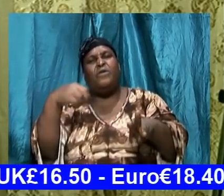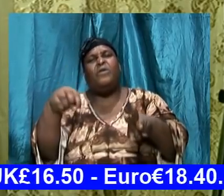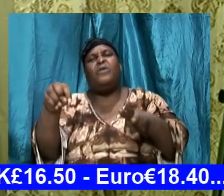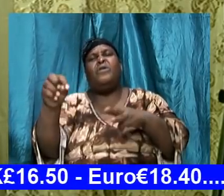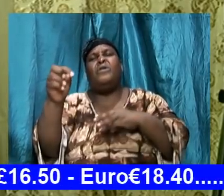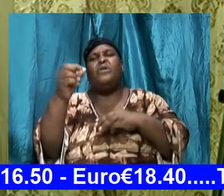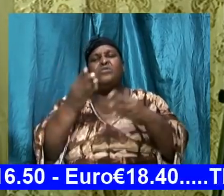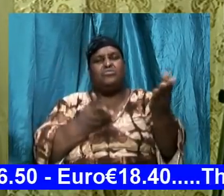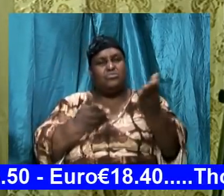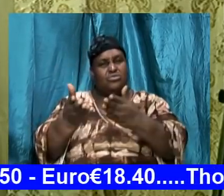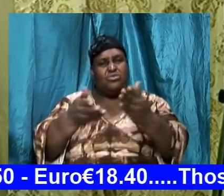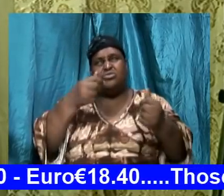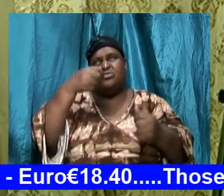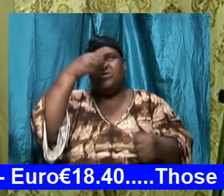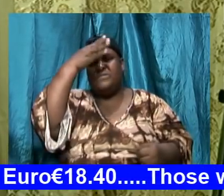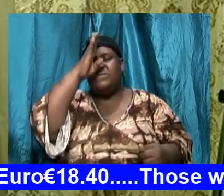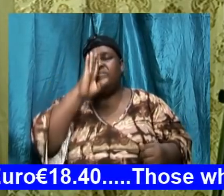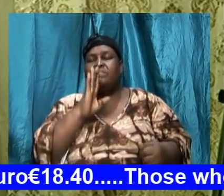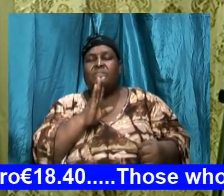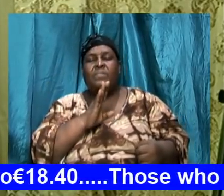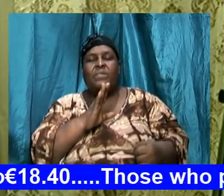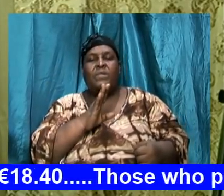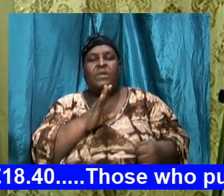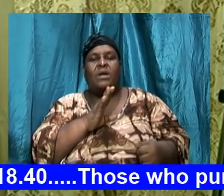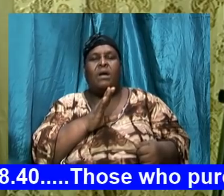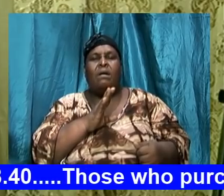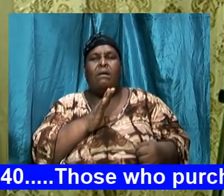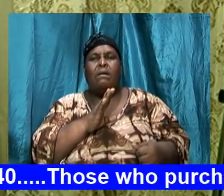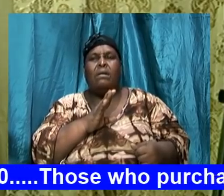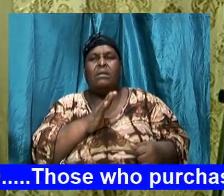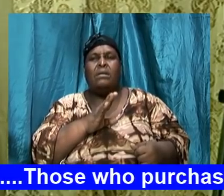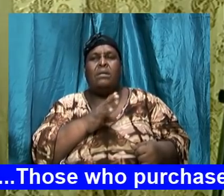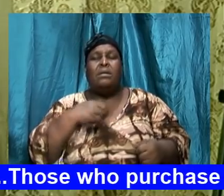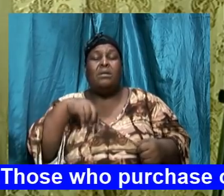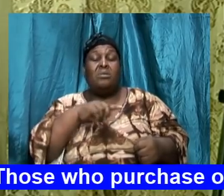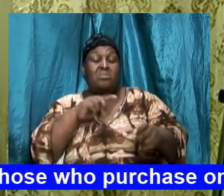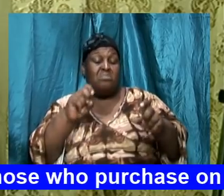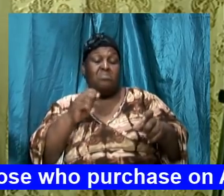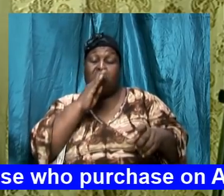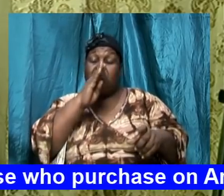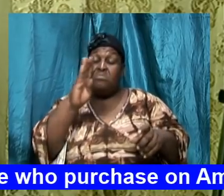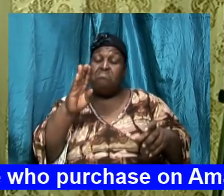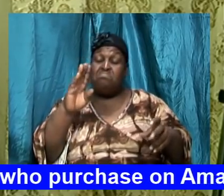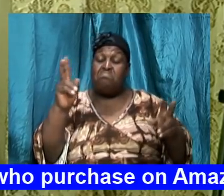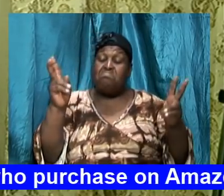This mind! And we must be very careful of that. Now,